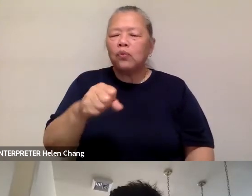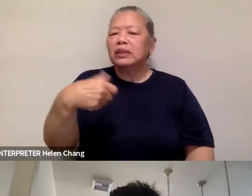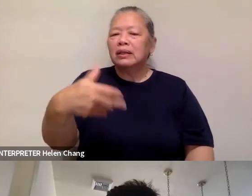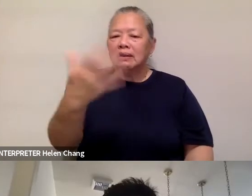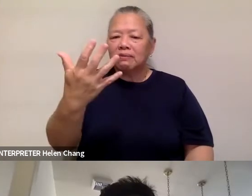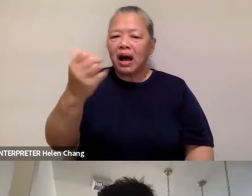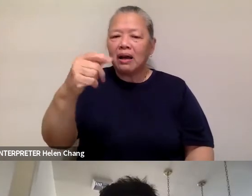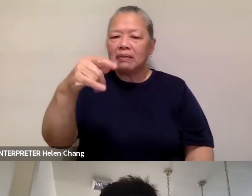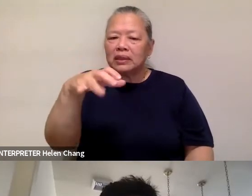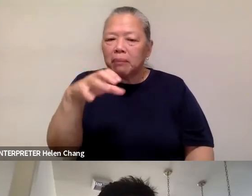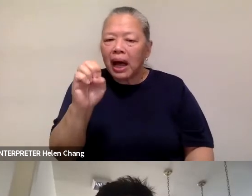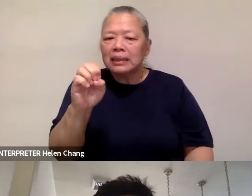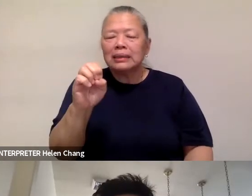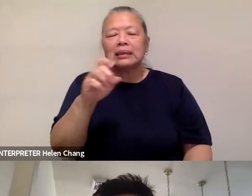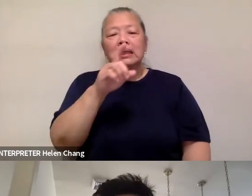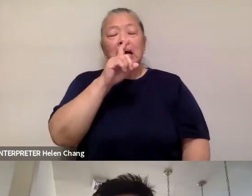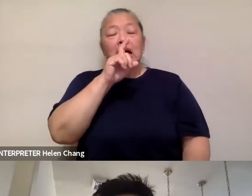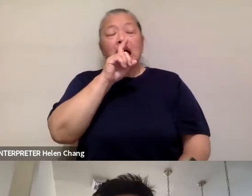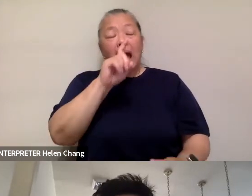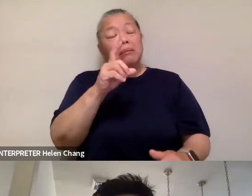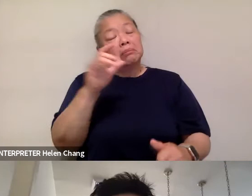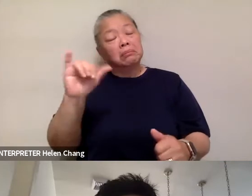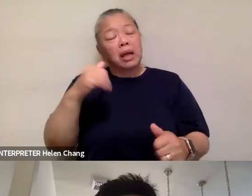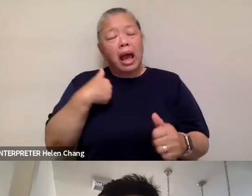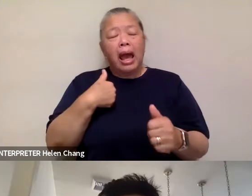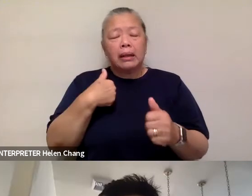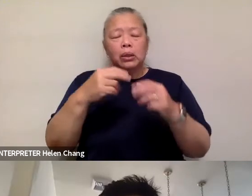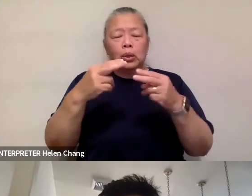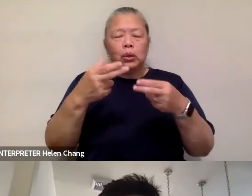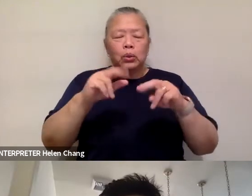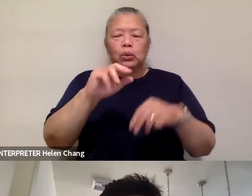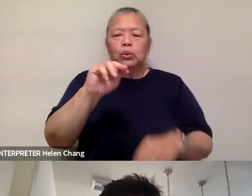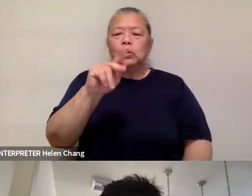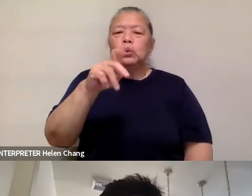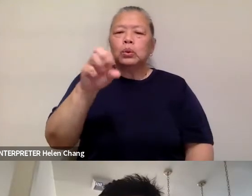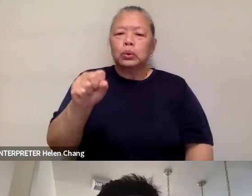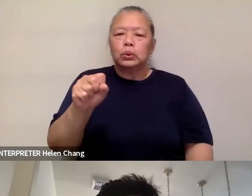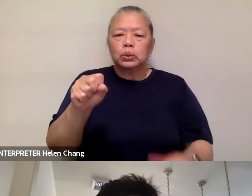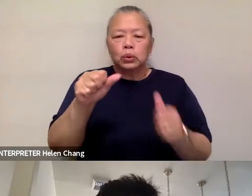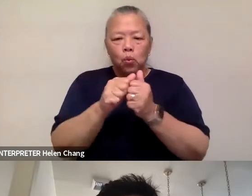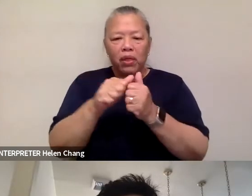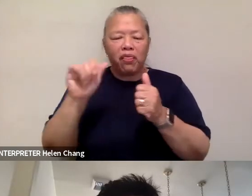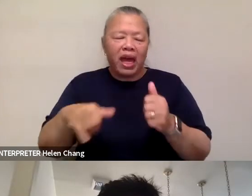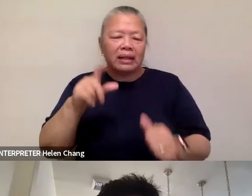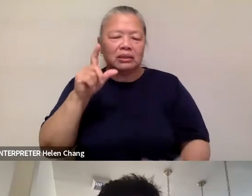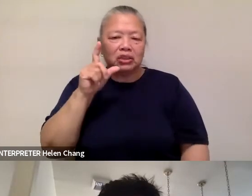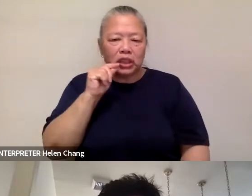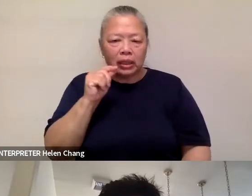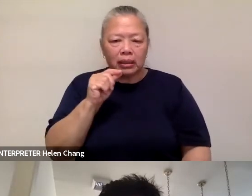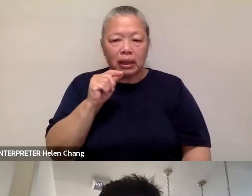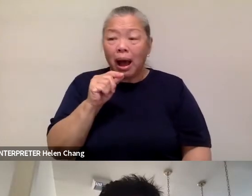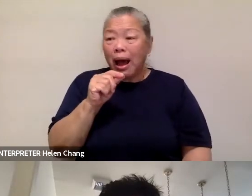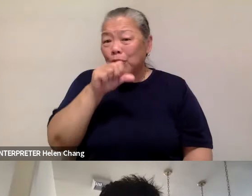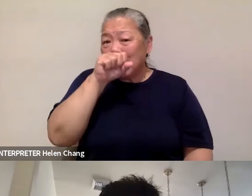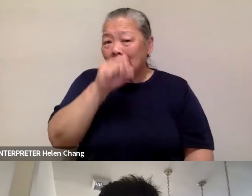I just made myself a bowl of noodles and had it with the Boki chicken. And I love Simone's question